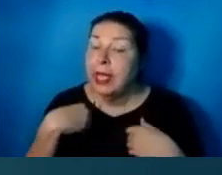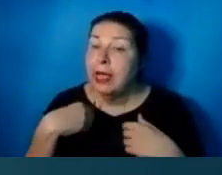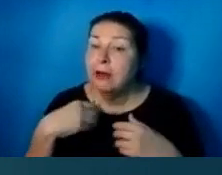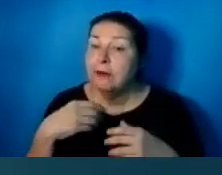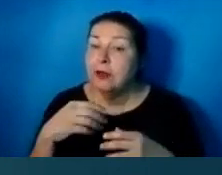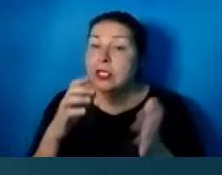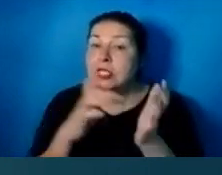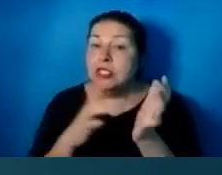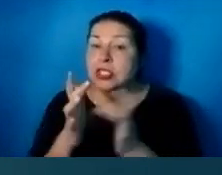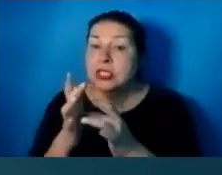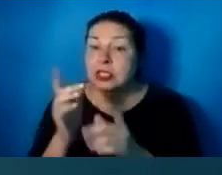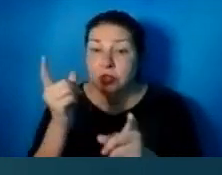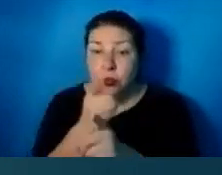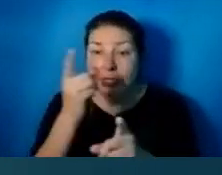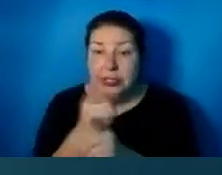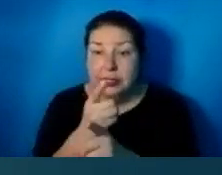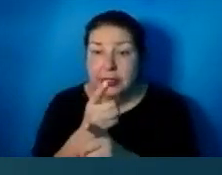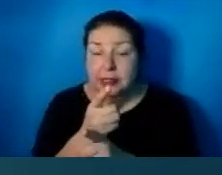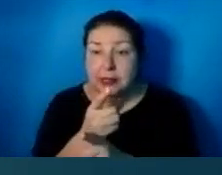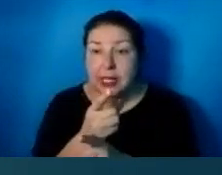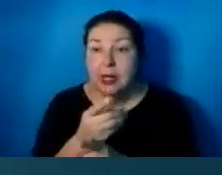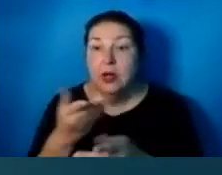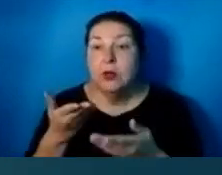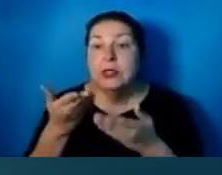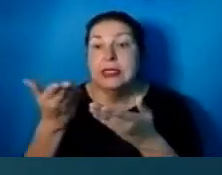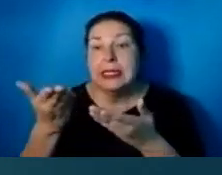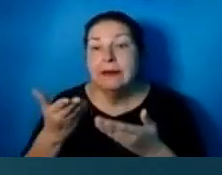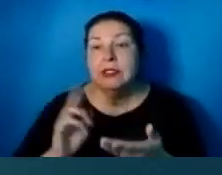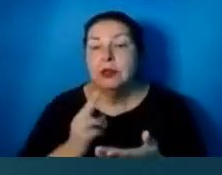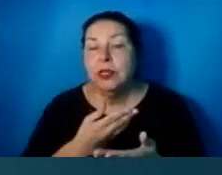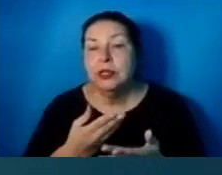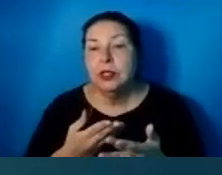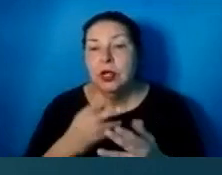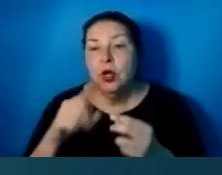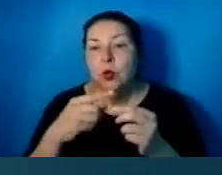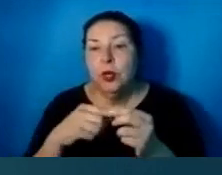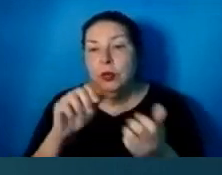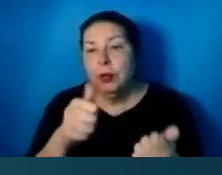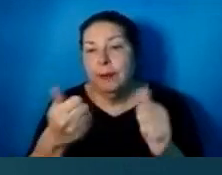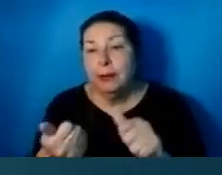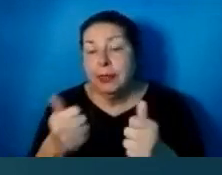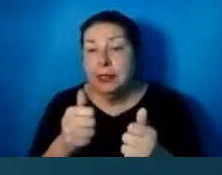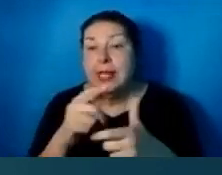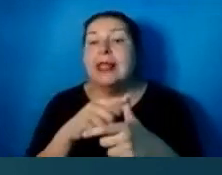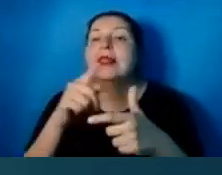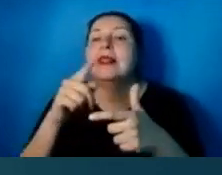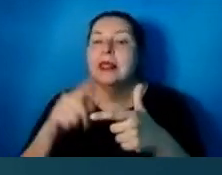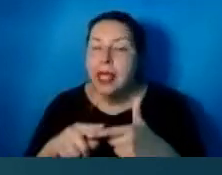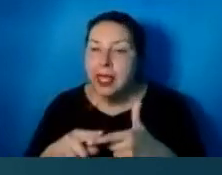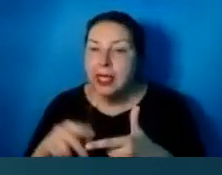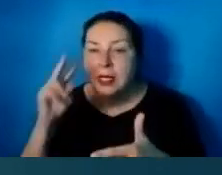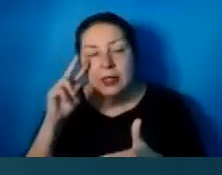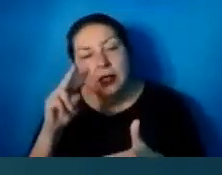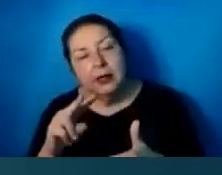righteousness, which we got in our baptism, then, you know, we are looked at not